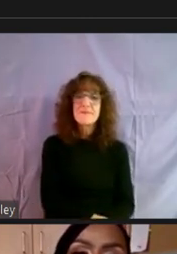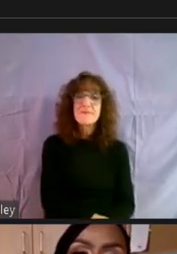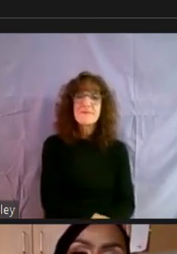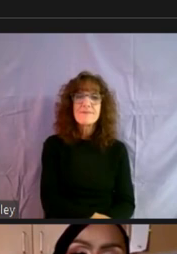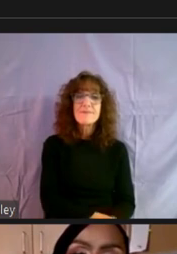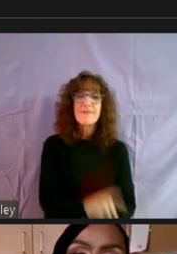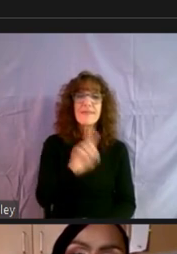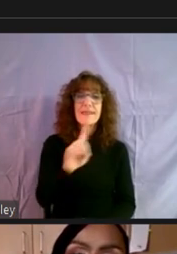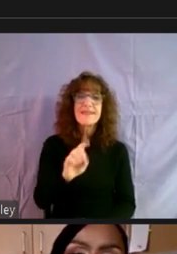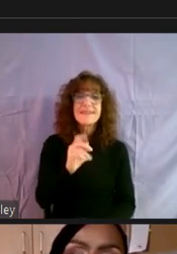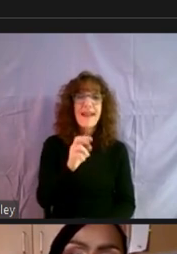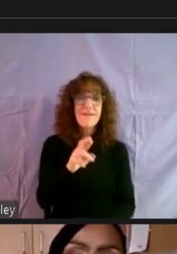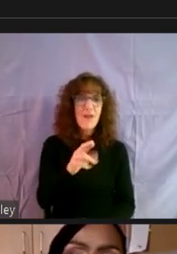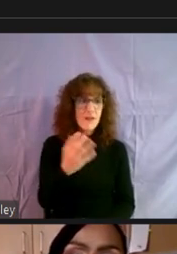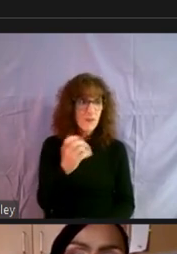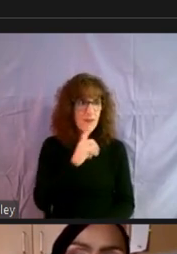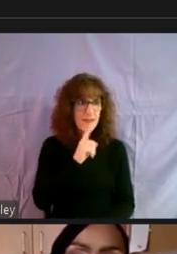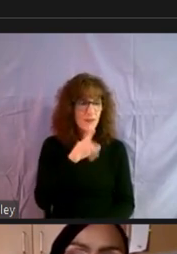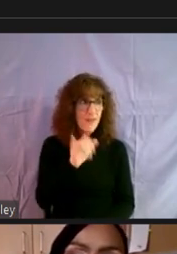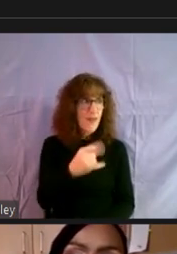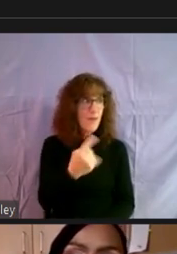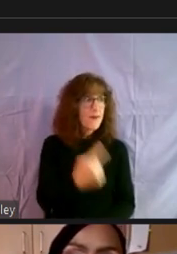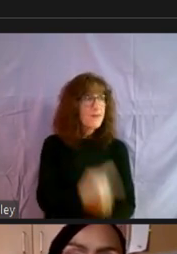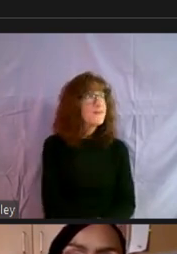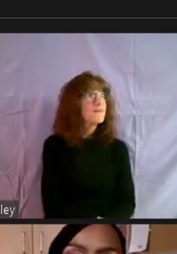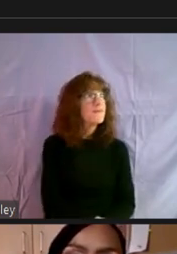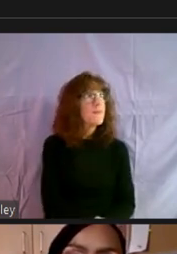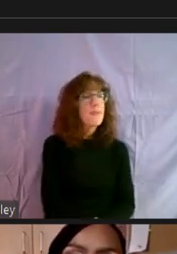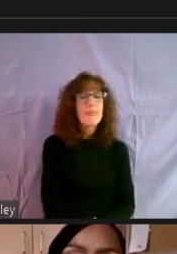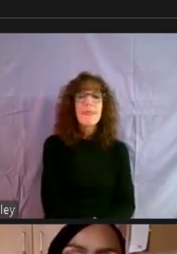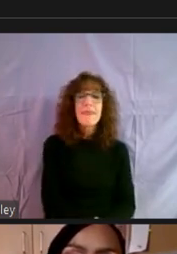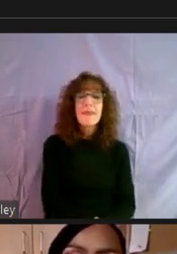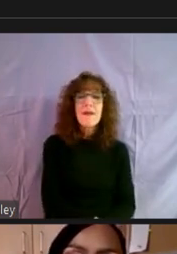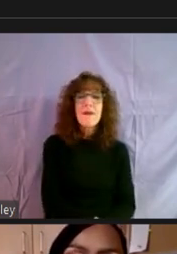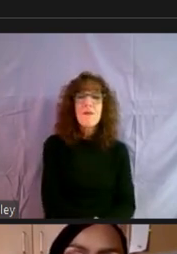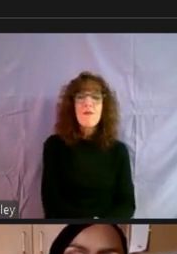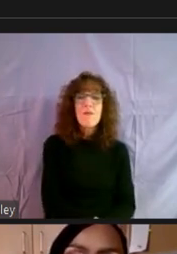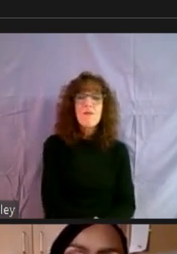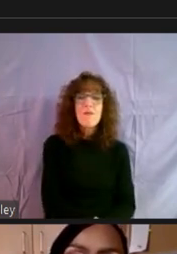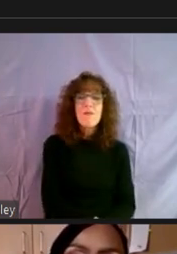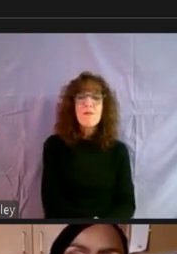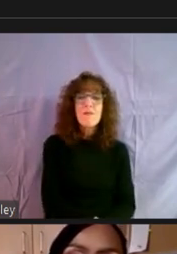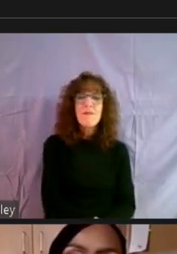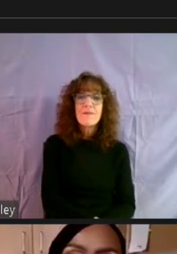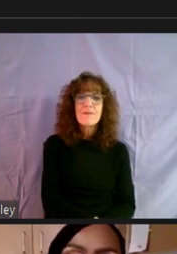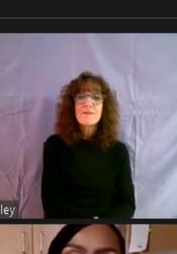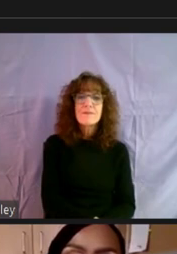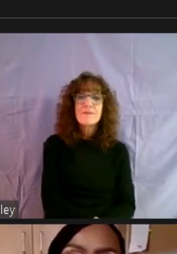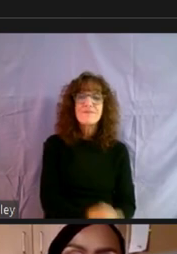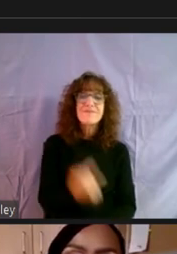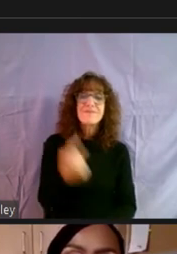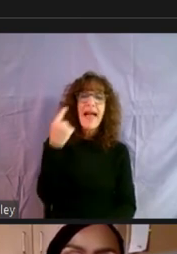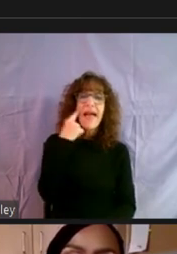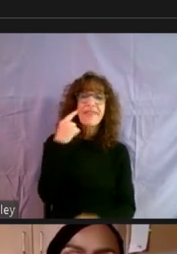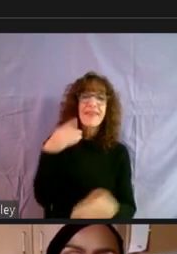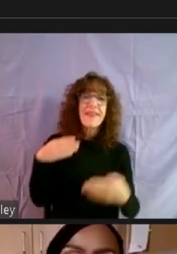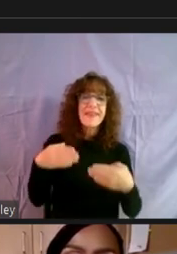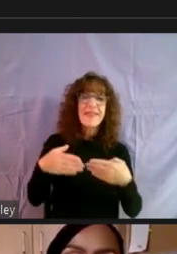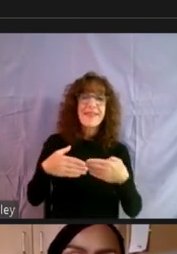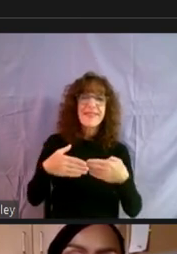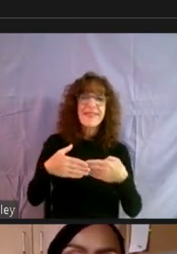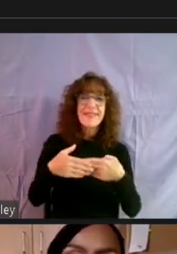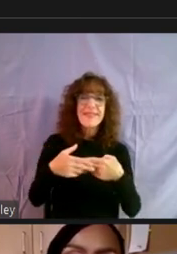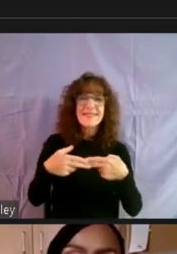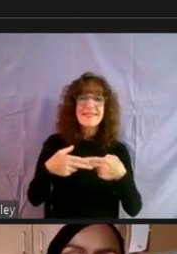Zafir, Zafir, you want to go with this one? So I think that the, um, slides that I